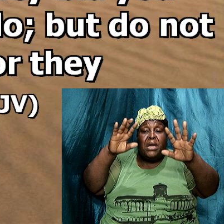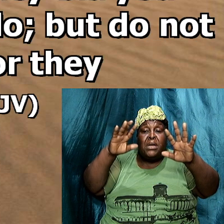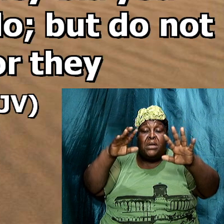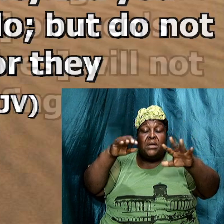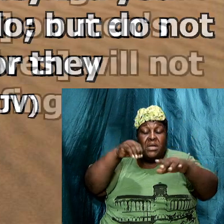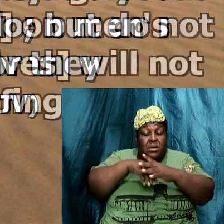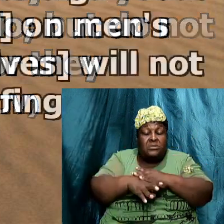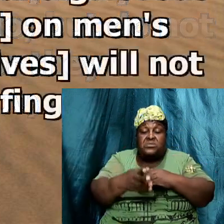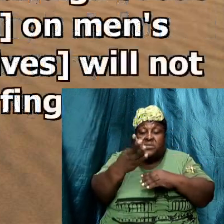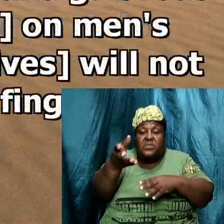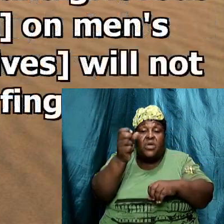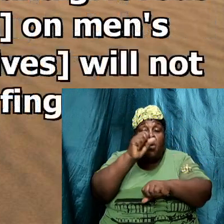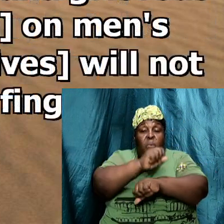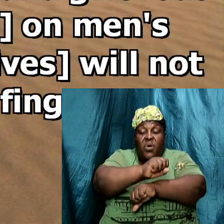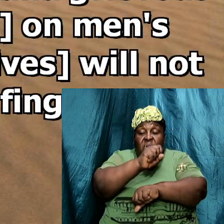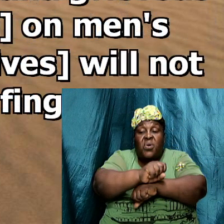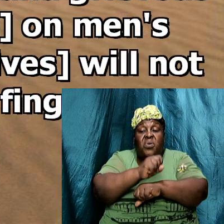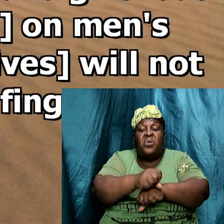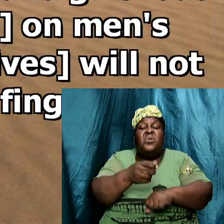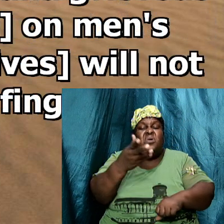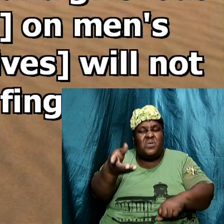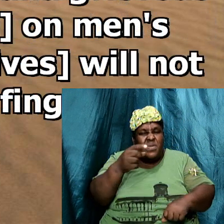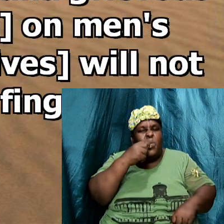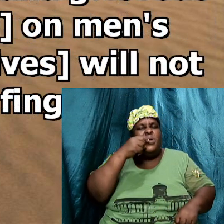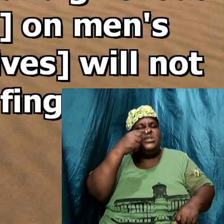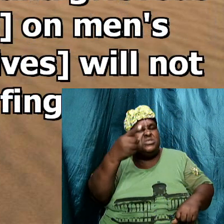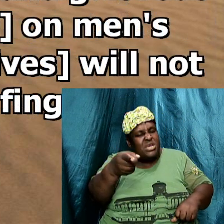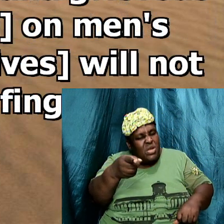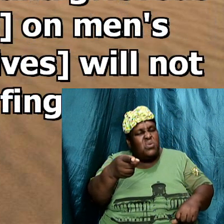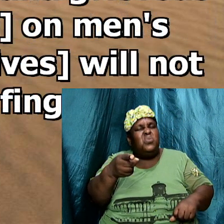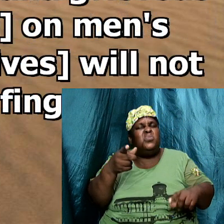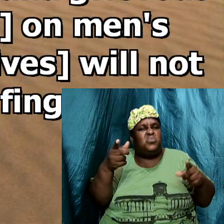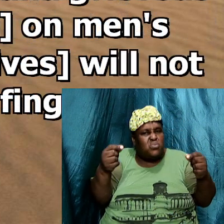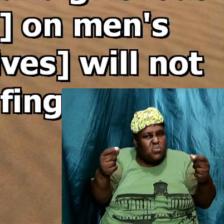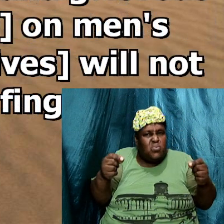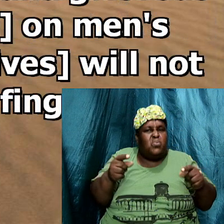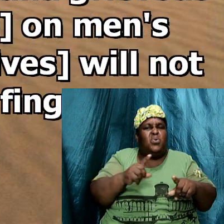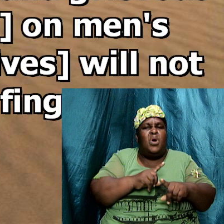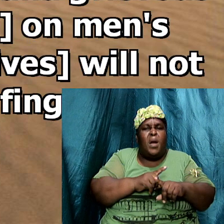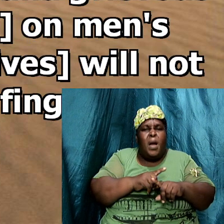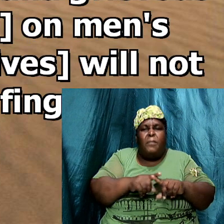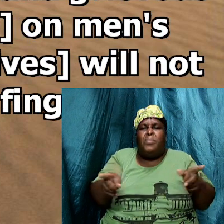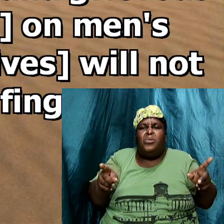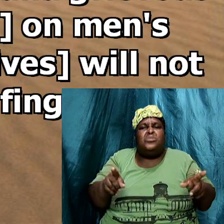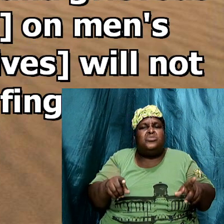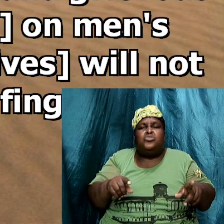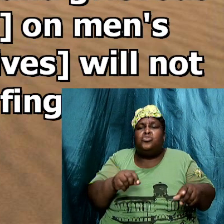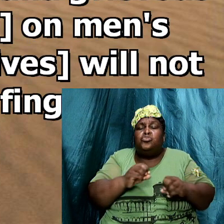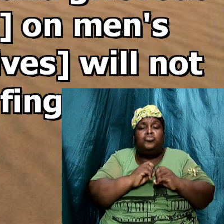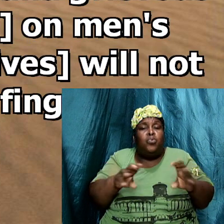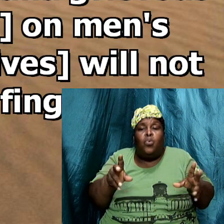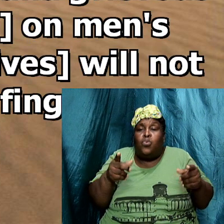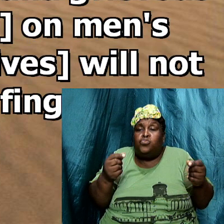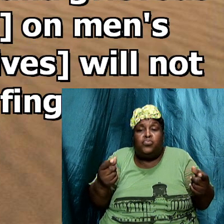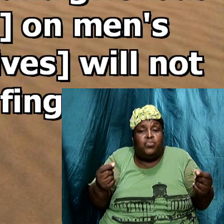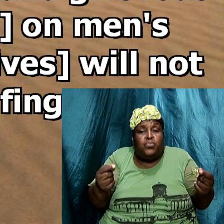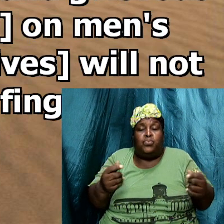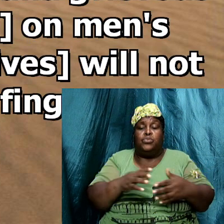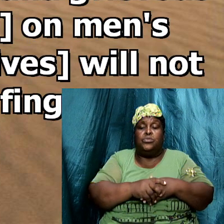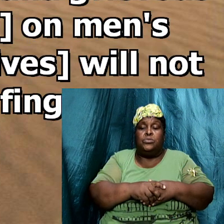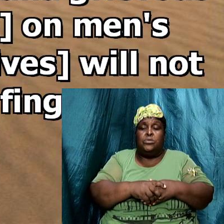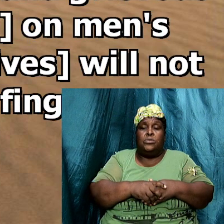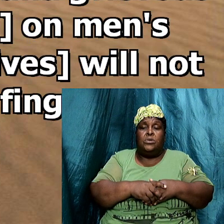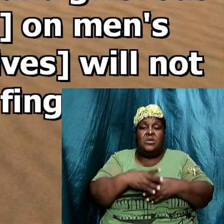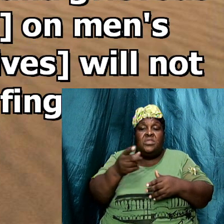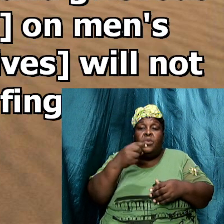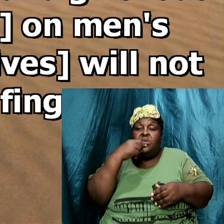They will tell you to do We just pause in here They will tell you to do But they will not do it They will tell you that Holiness